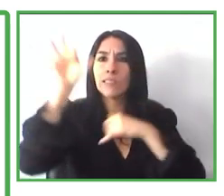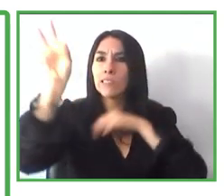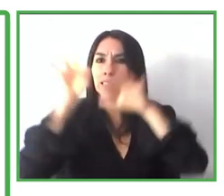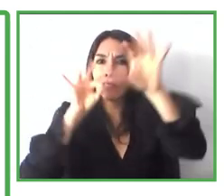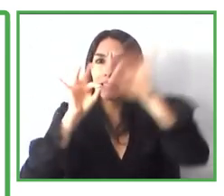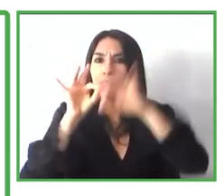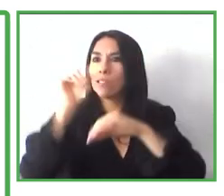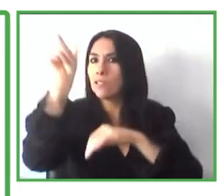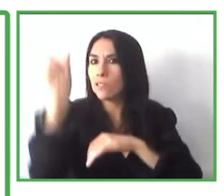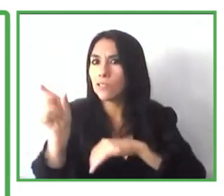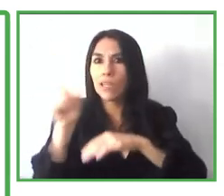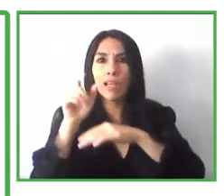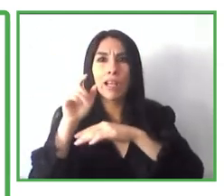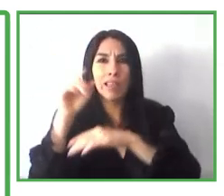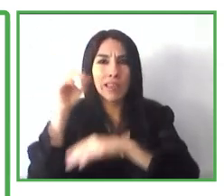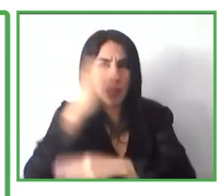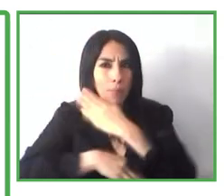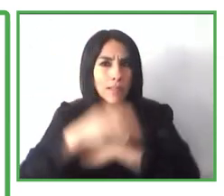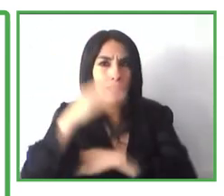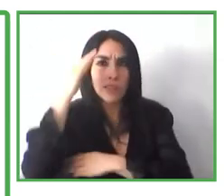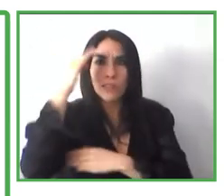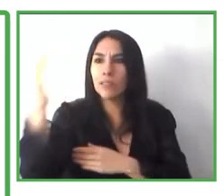been very helpful for all of us.